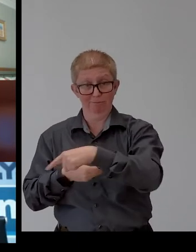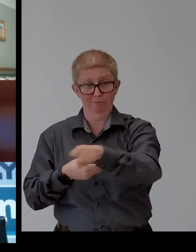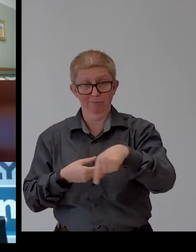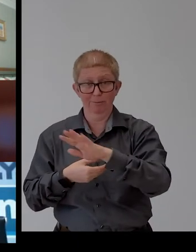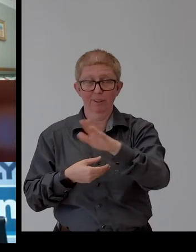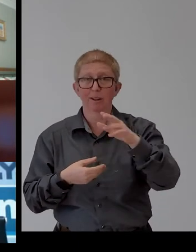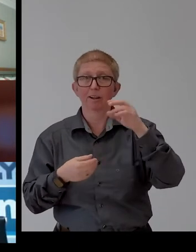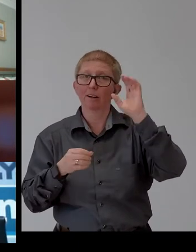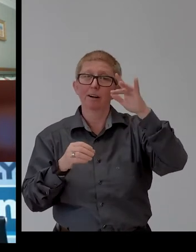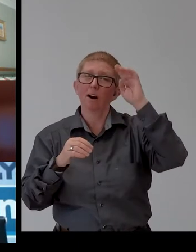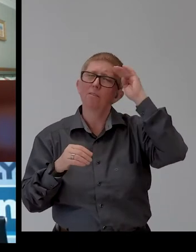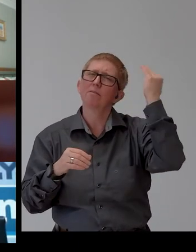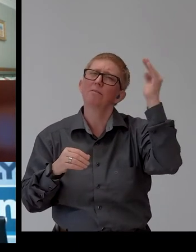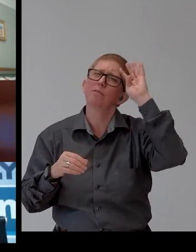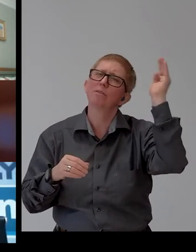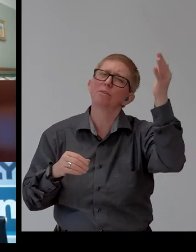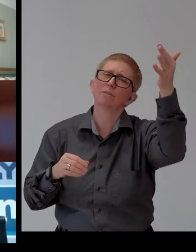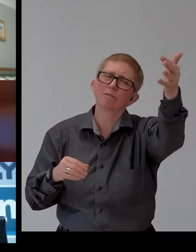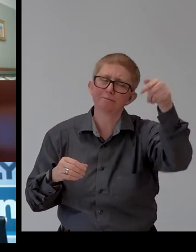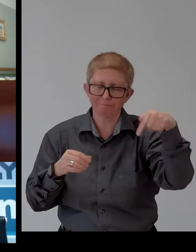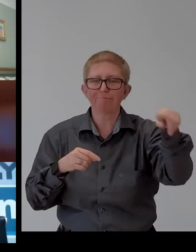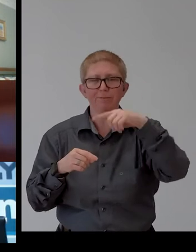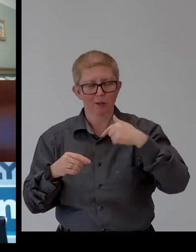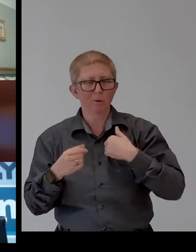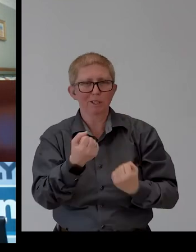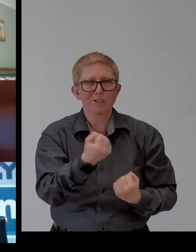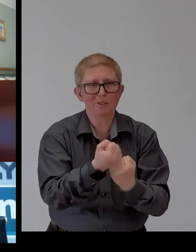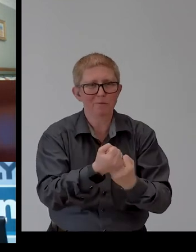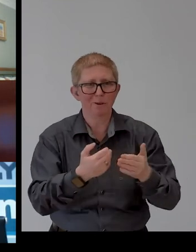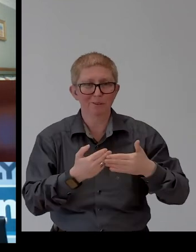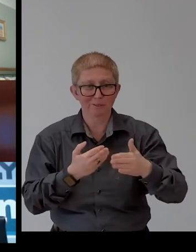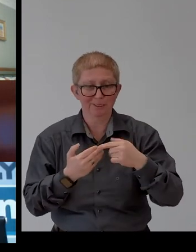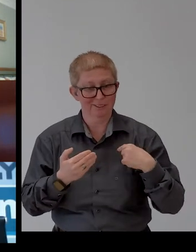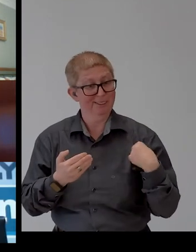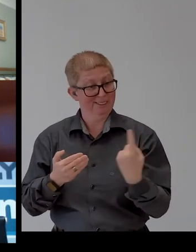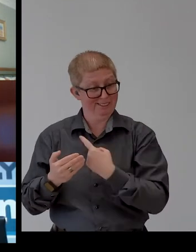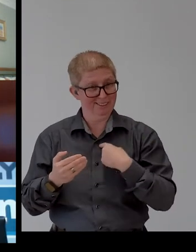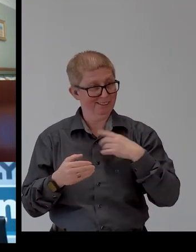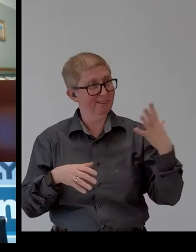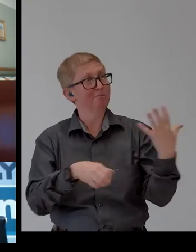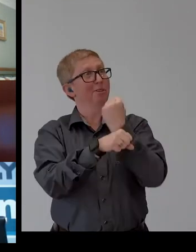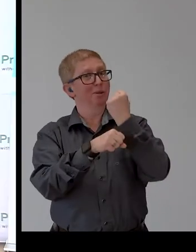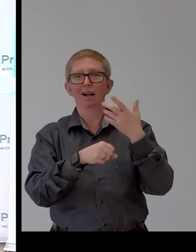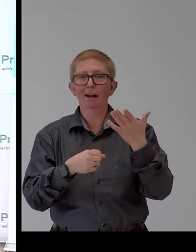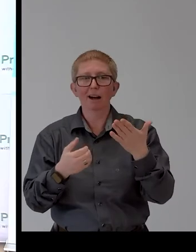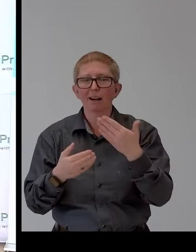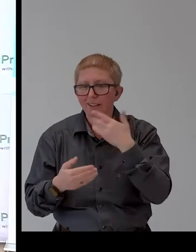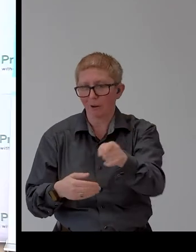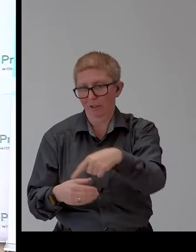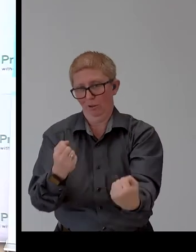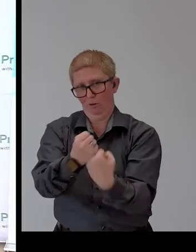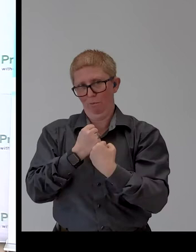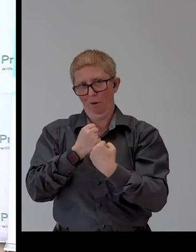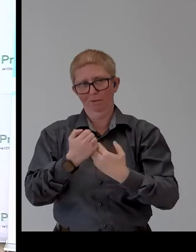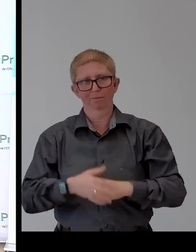The true measure of our success is in the success of those that we support. Thank you. Thank you.